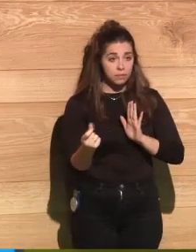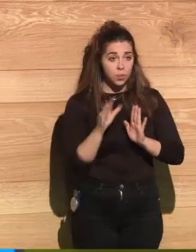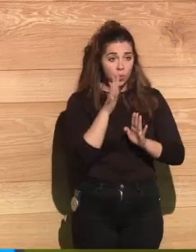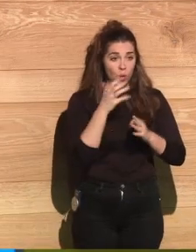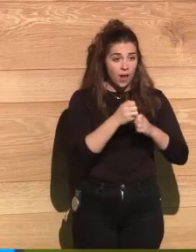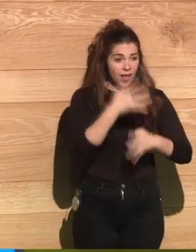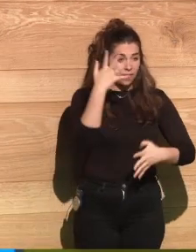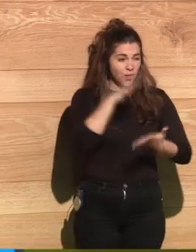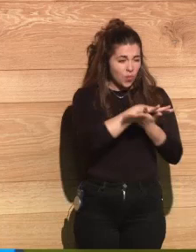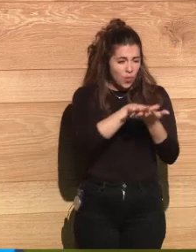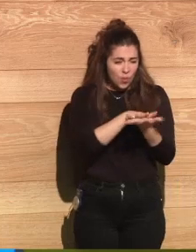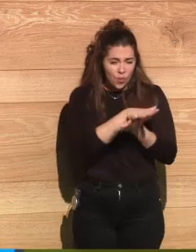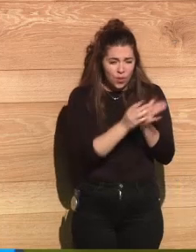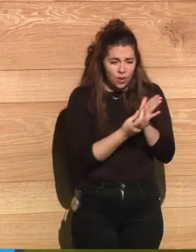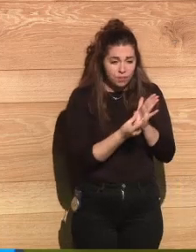as twilight.